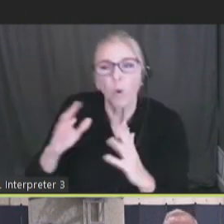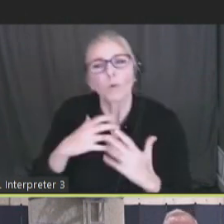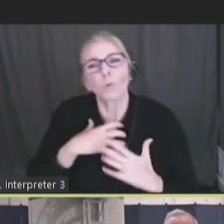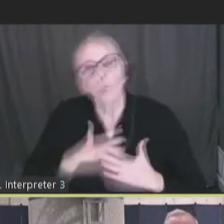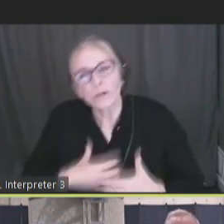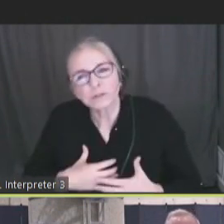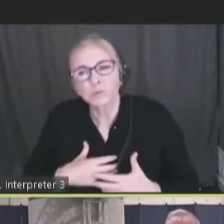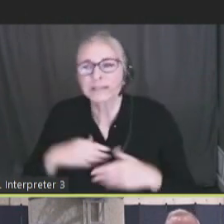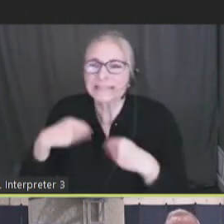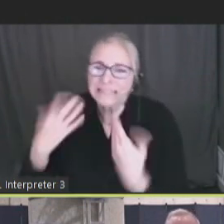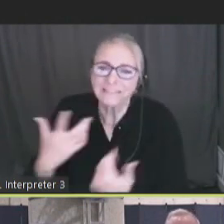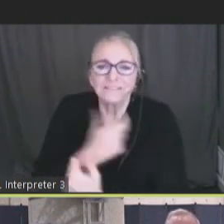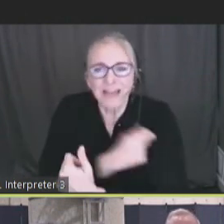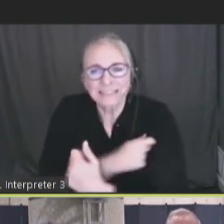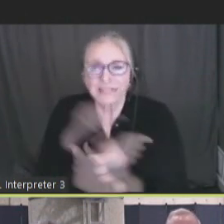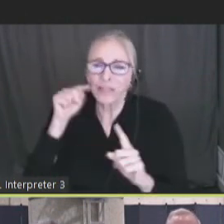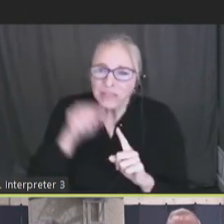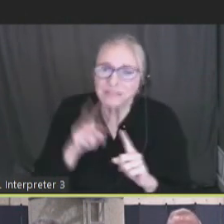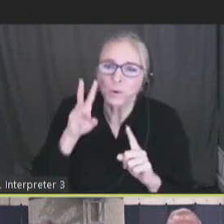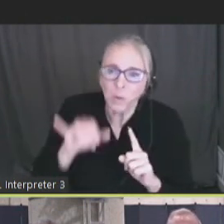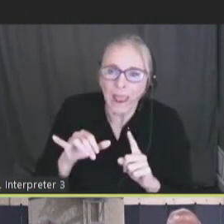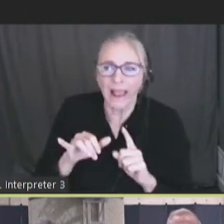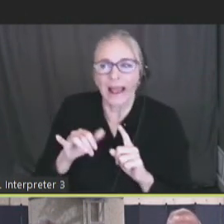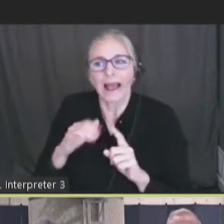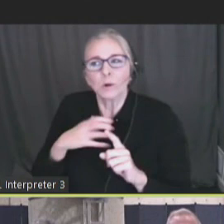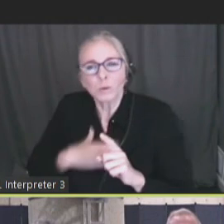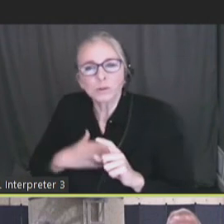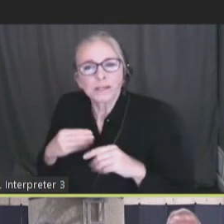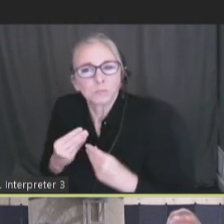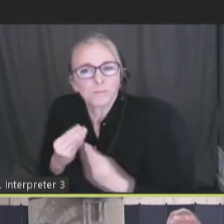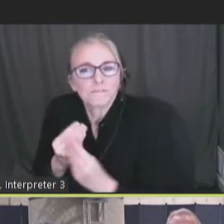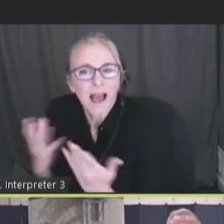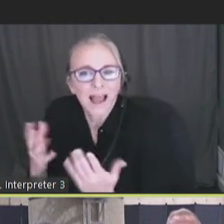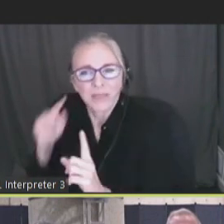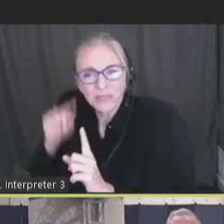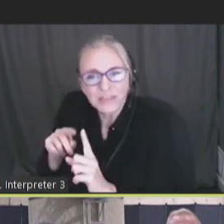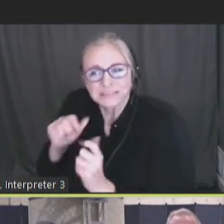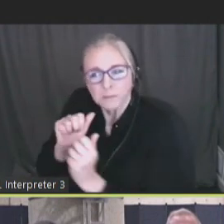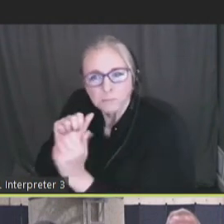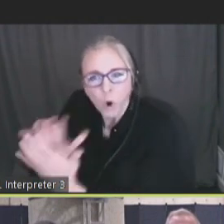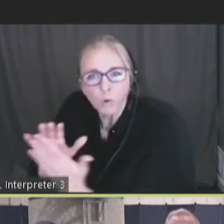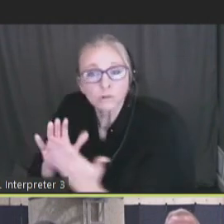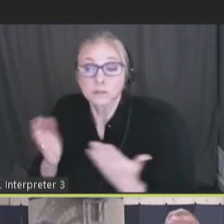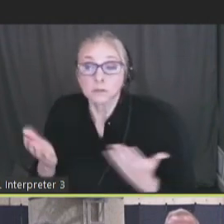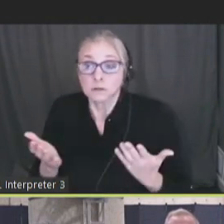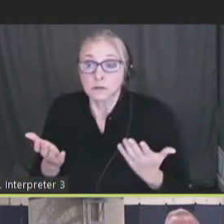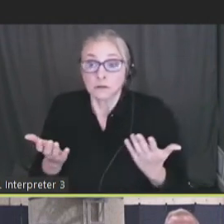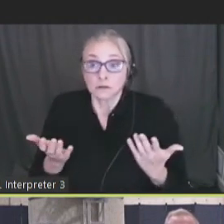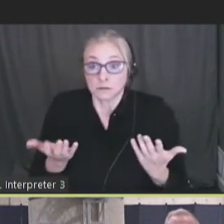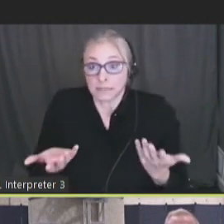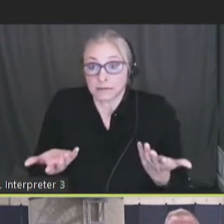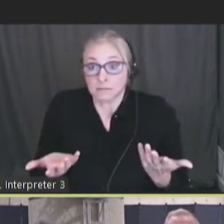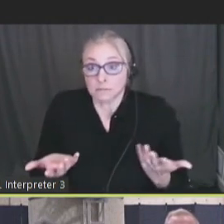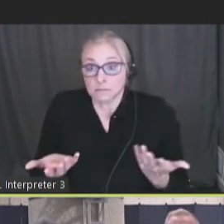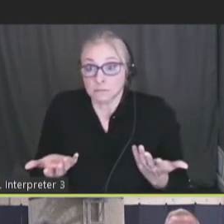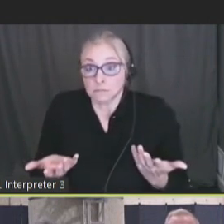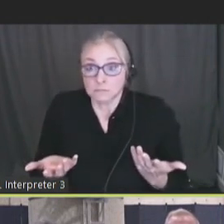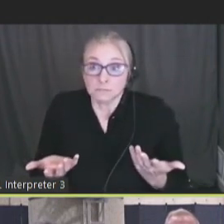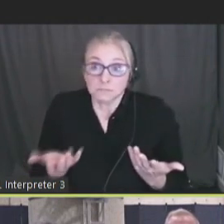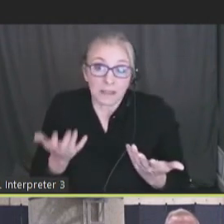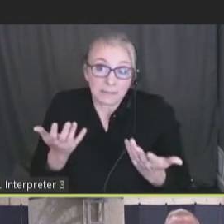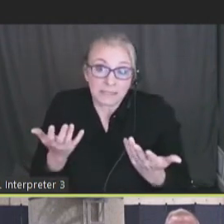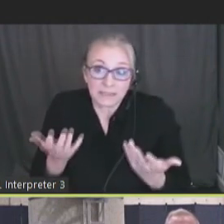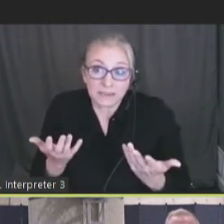way with regard to delivery systems, for example. And once again, it doesn't have to, unless you just have something that you already say.